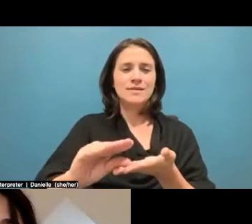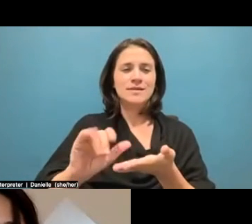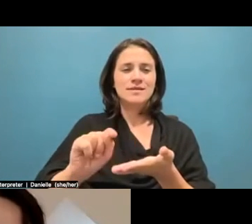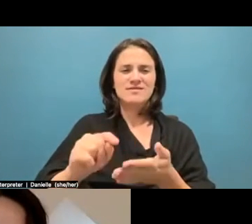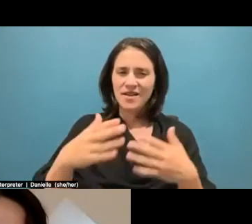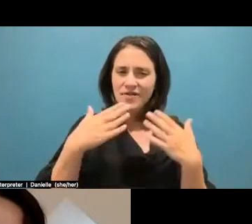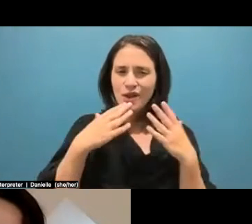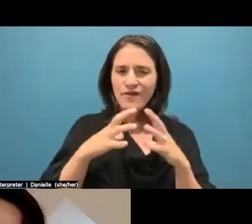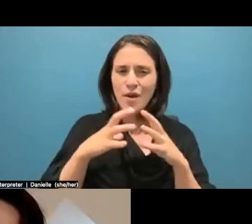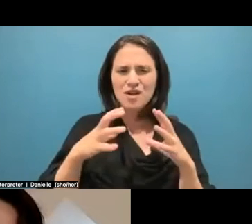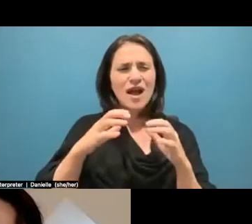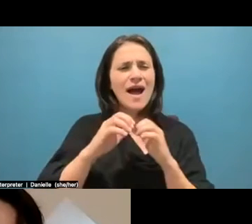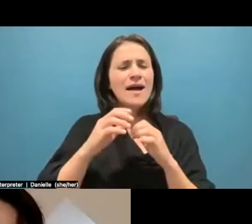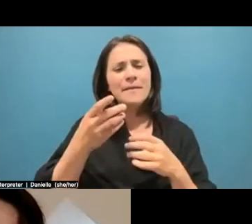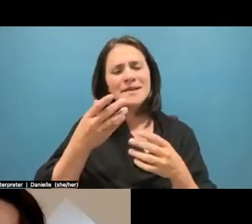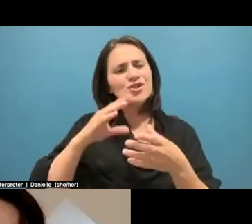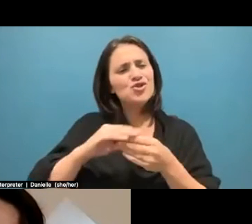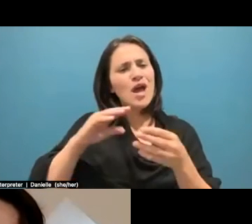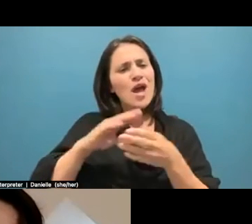historical traumas in your work.